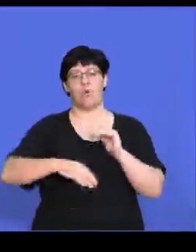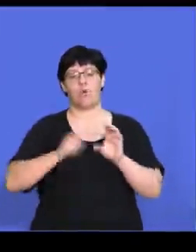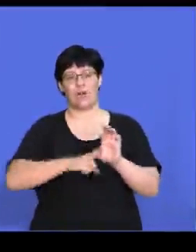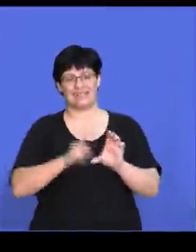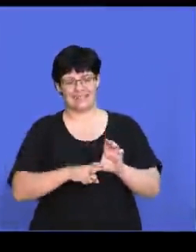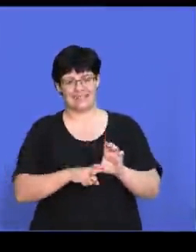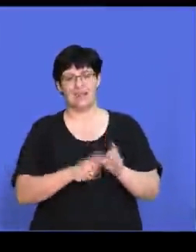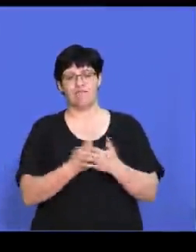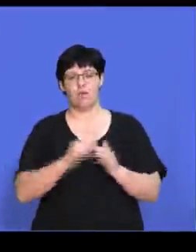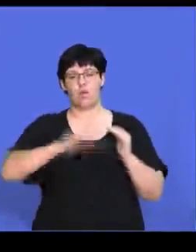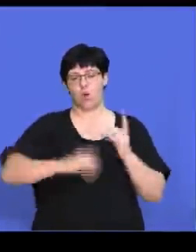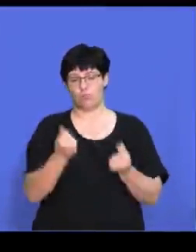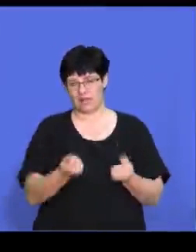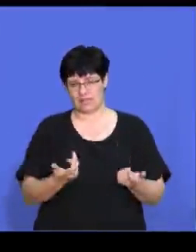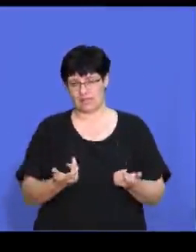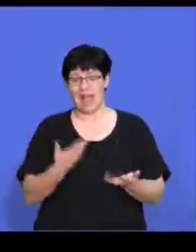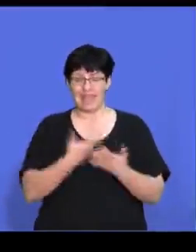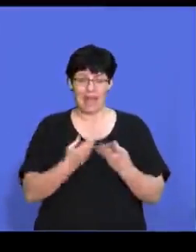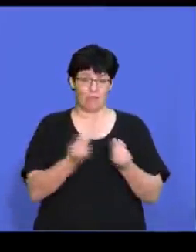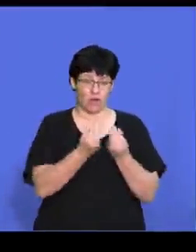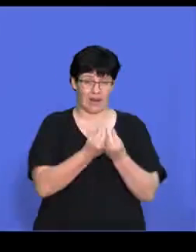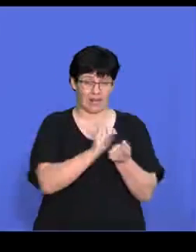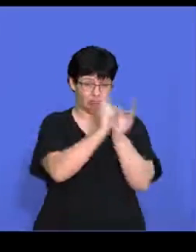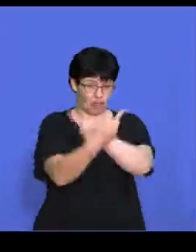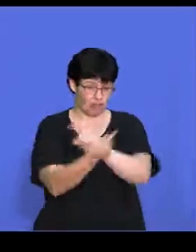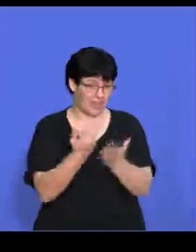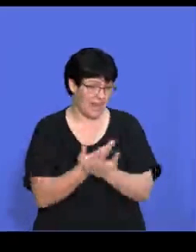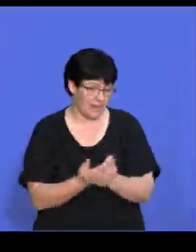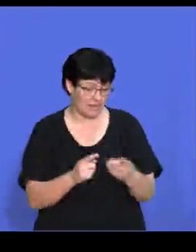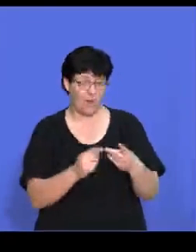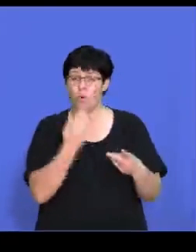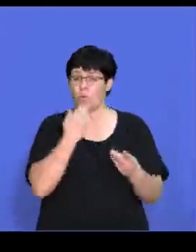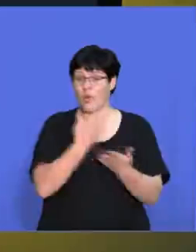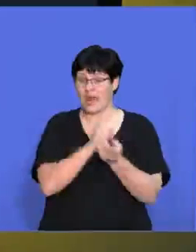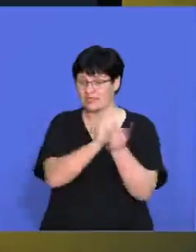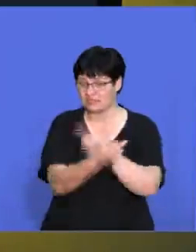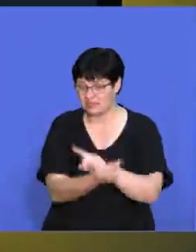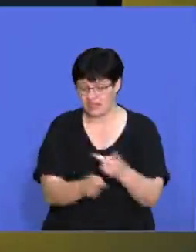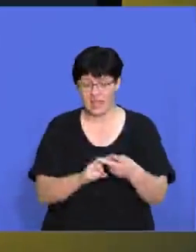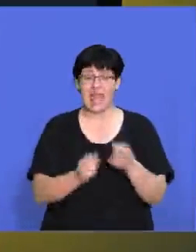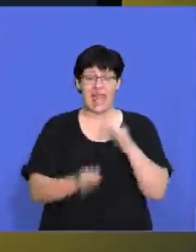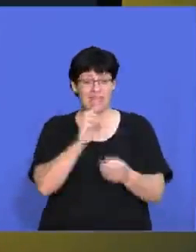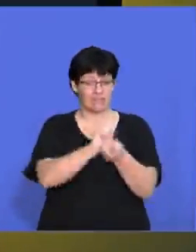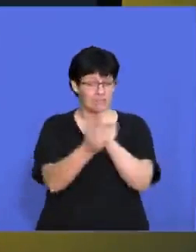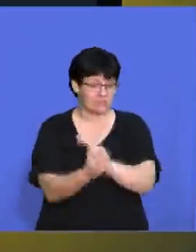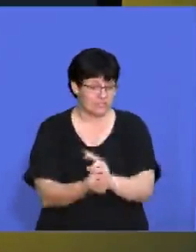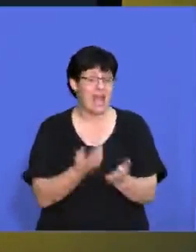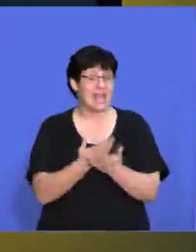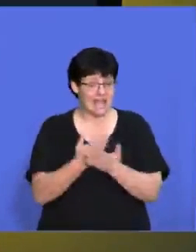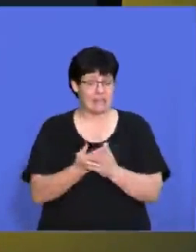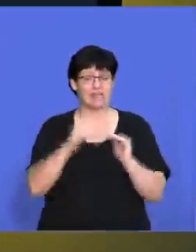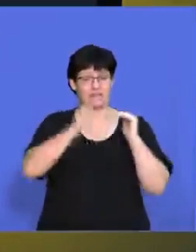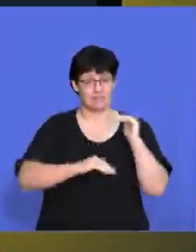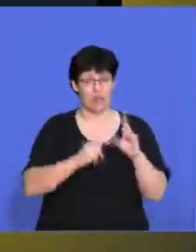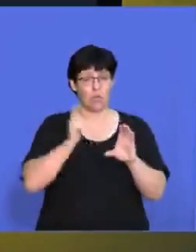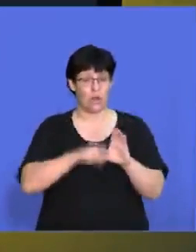at lower prices. So can my product be substituted? Who can substitute it? If it's going to be substituted, is it going to be